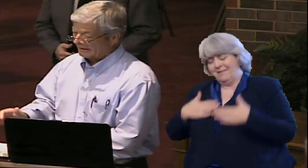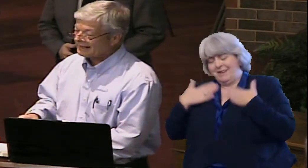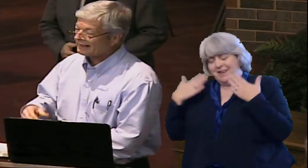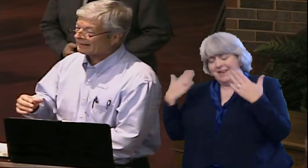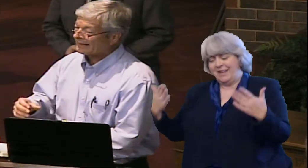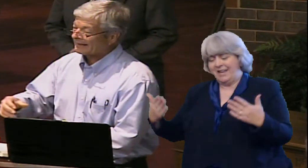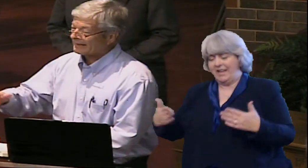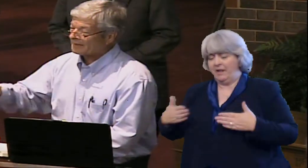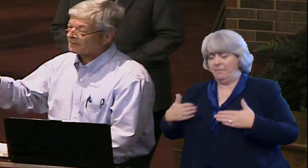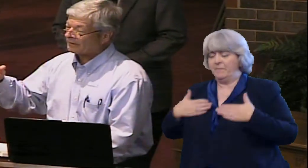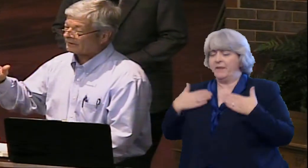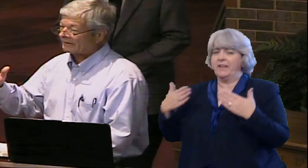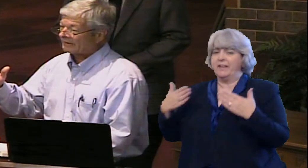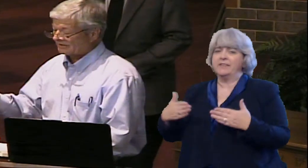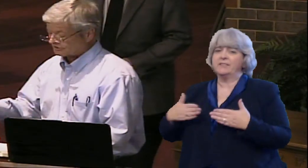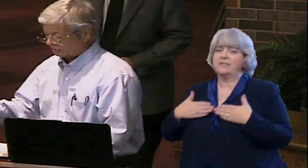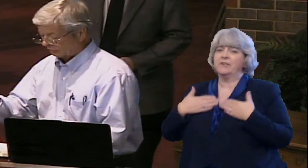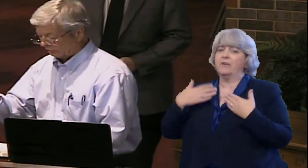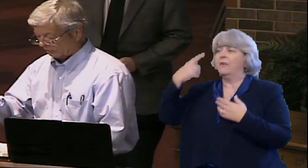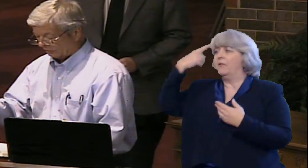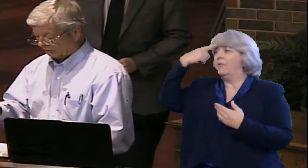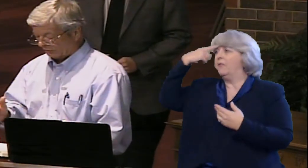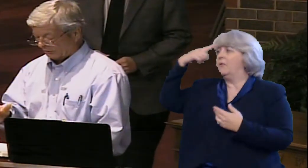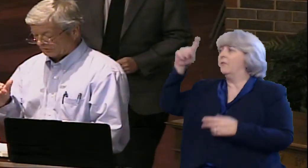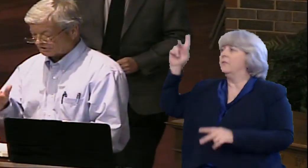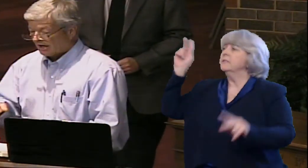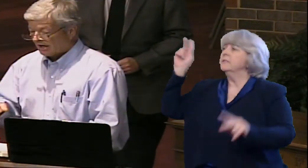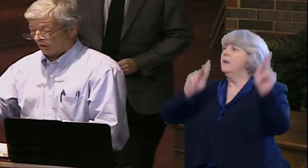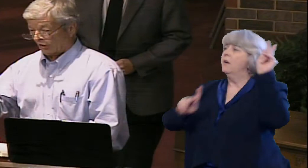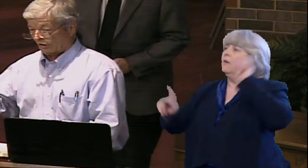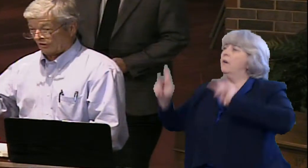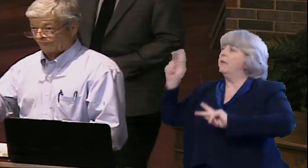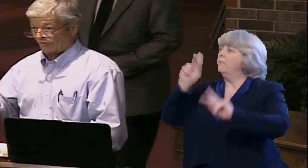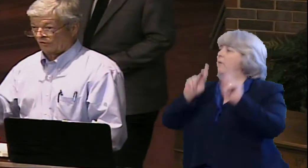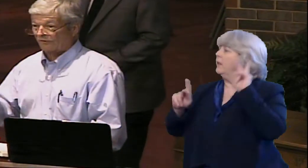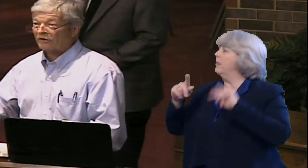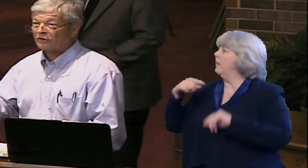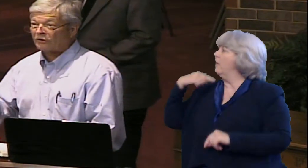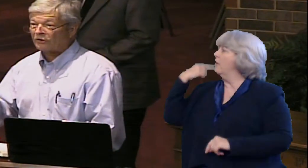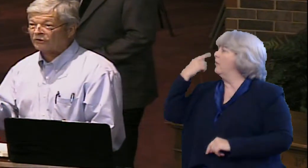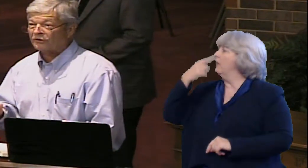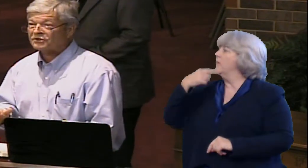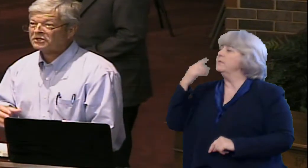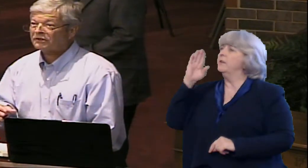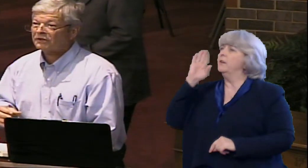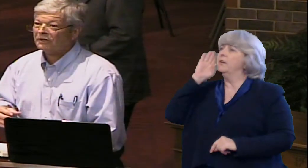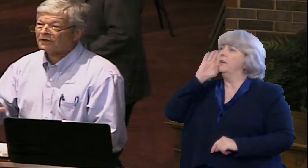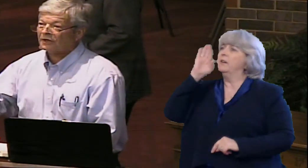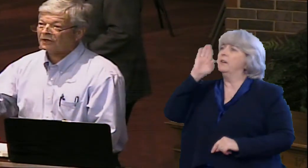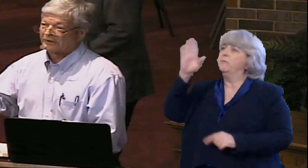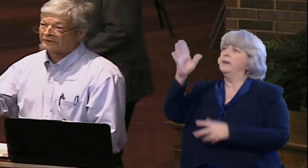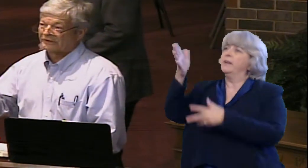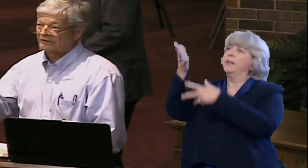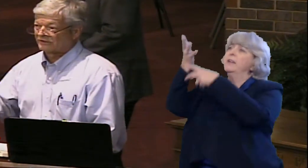the joy He bestows bestows bestows Are for those who